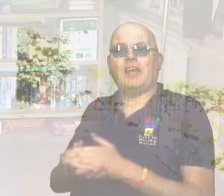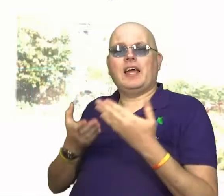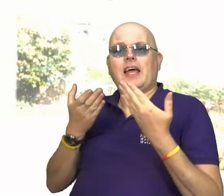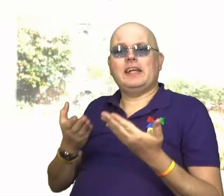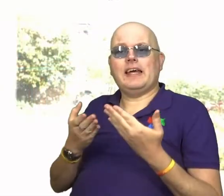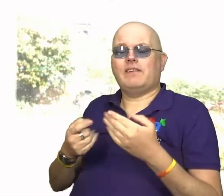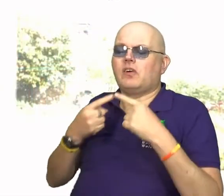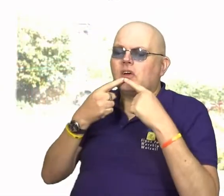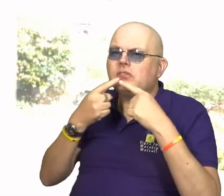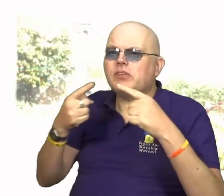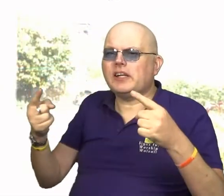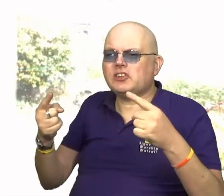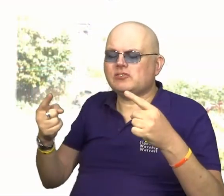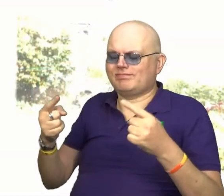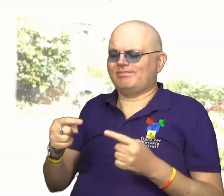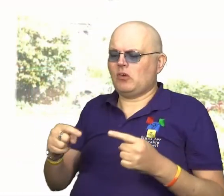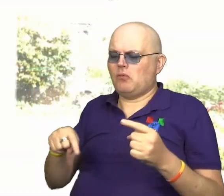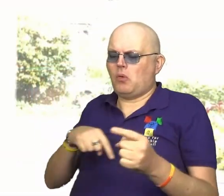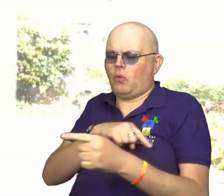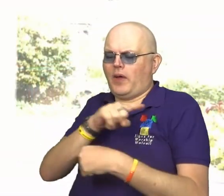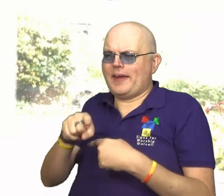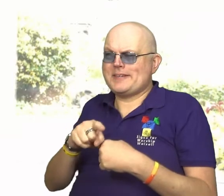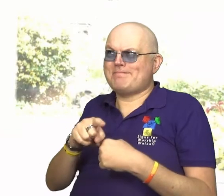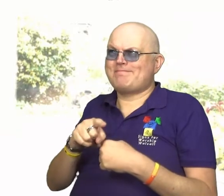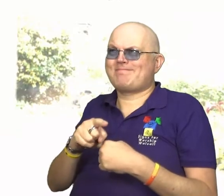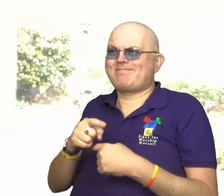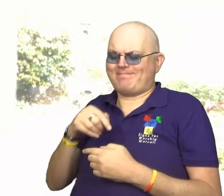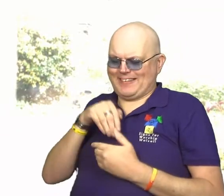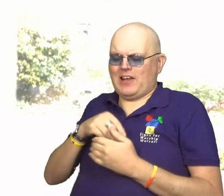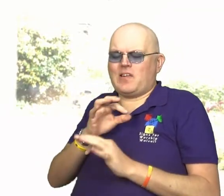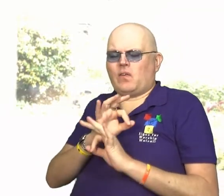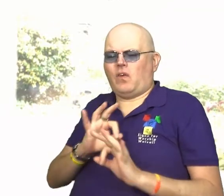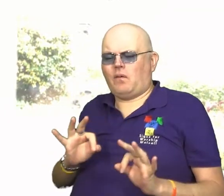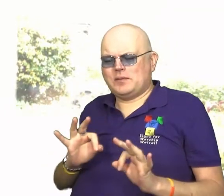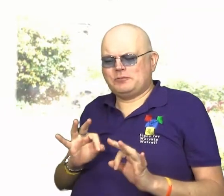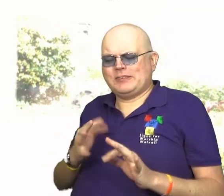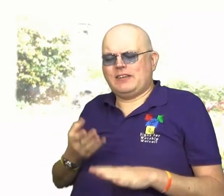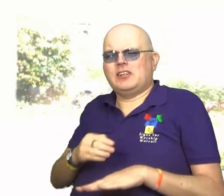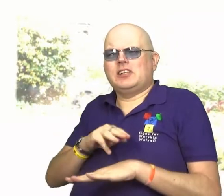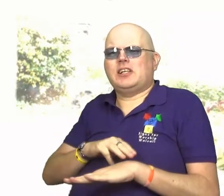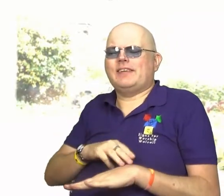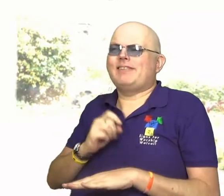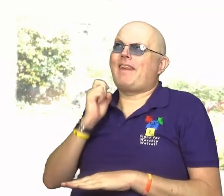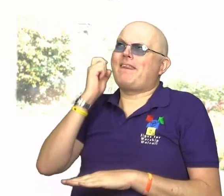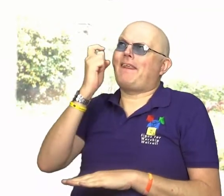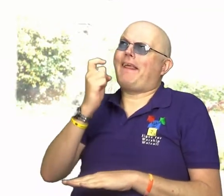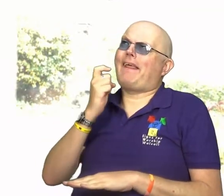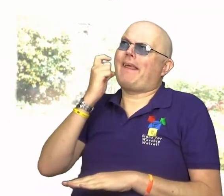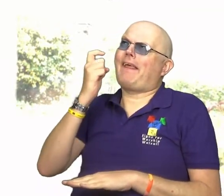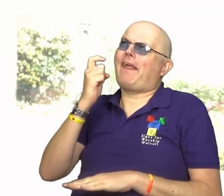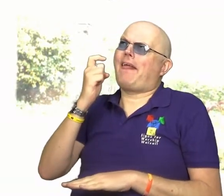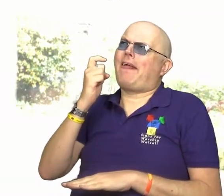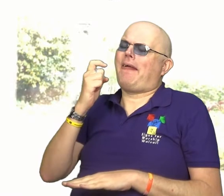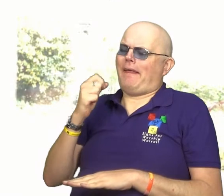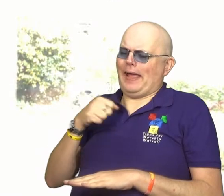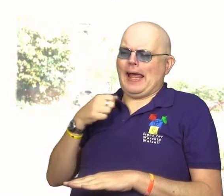We come now to our confession, it's the time where we quiet ourselves, we take some time to reflect on